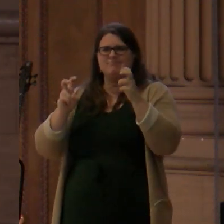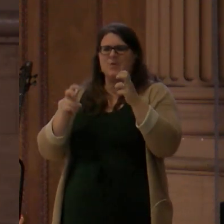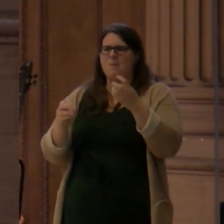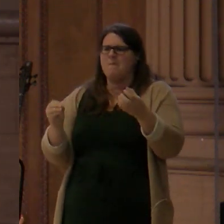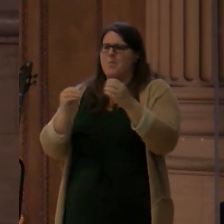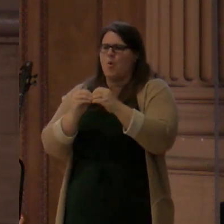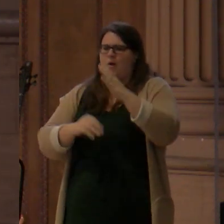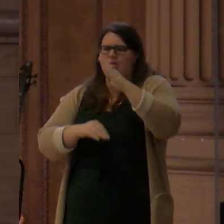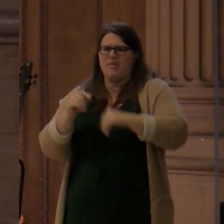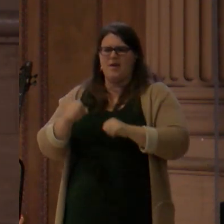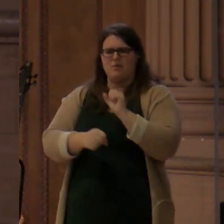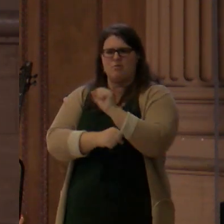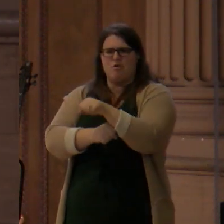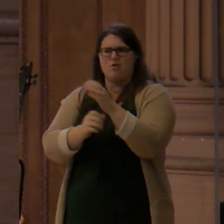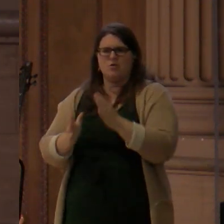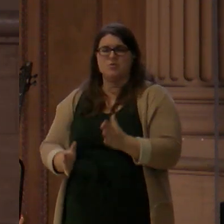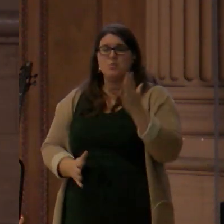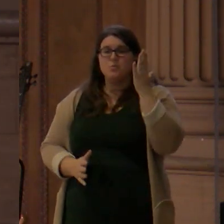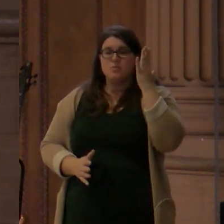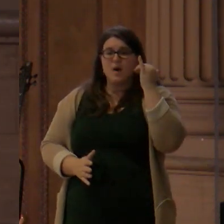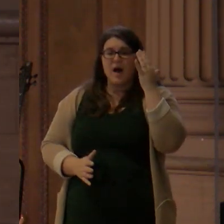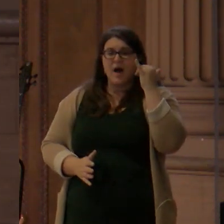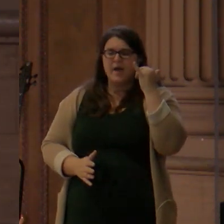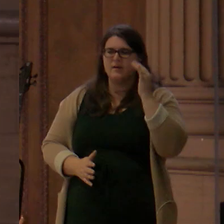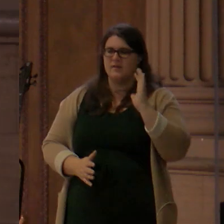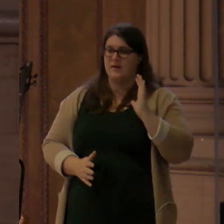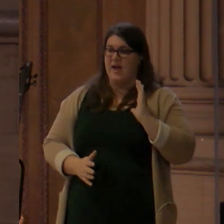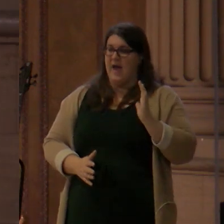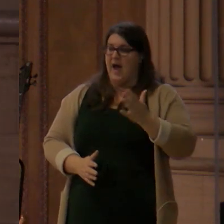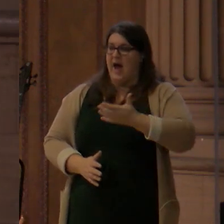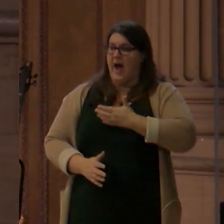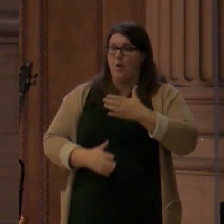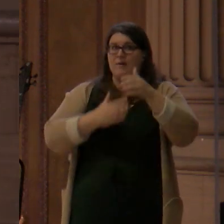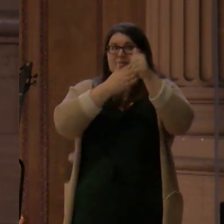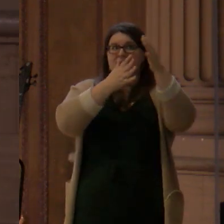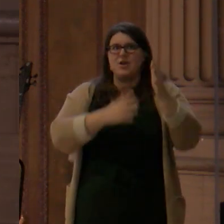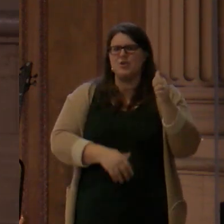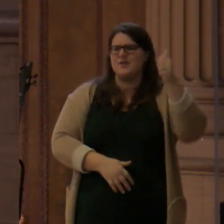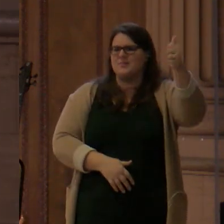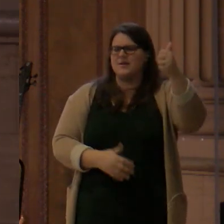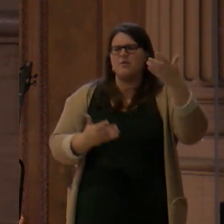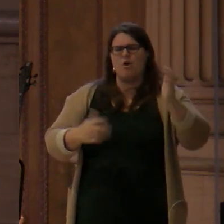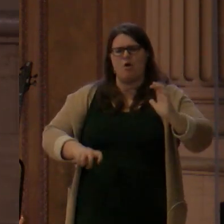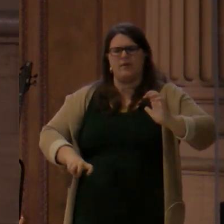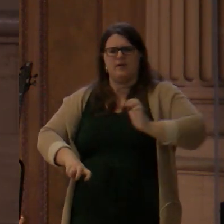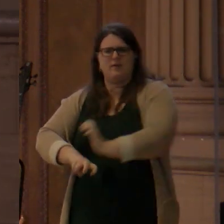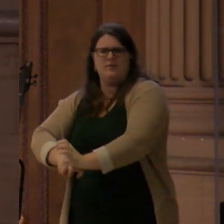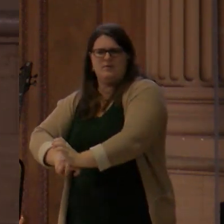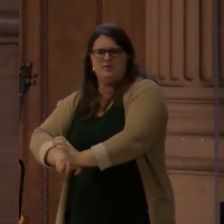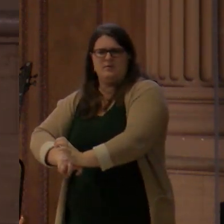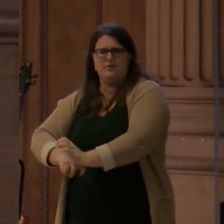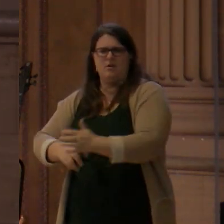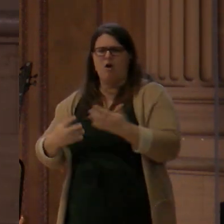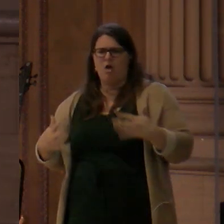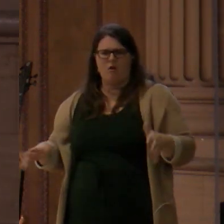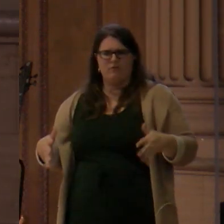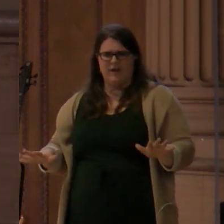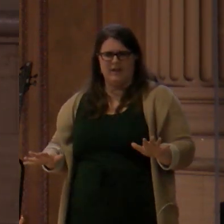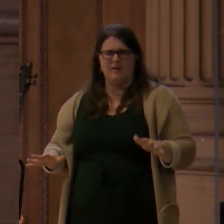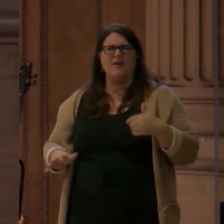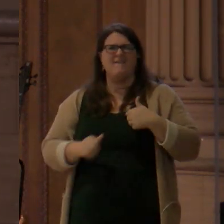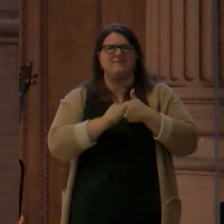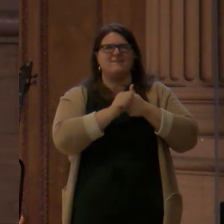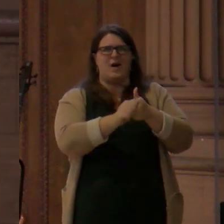serpent. In fact, Paul later at the end of Romans, he gives probably my favorite benediction